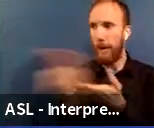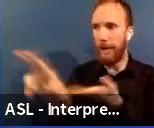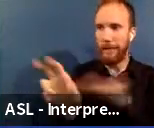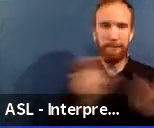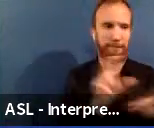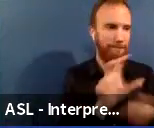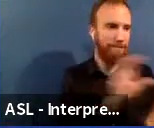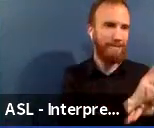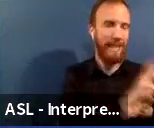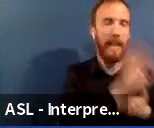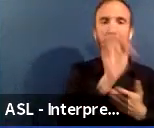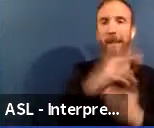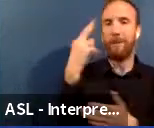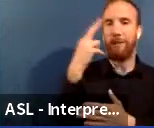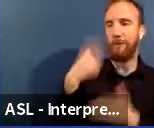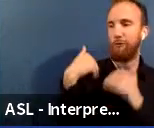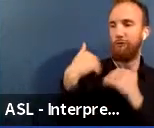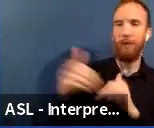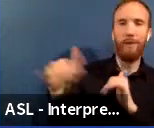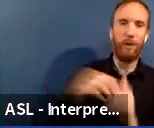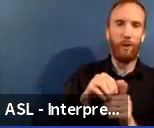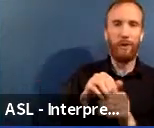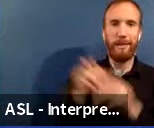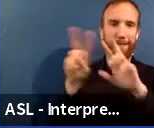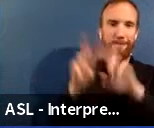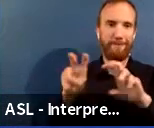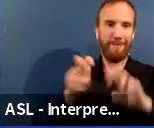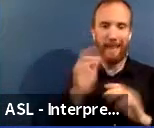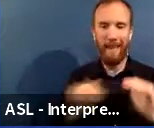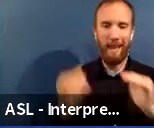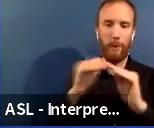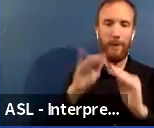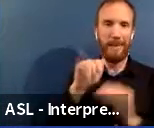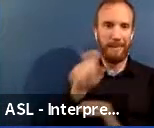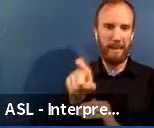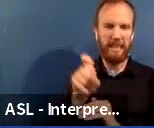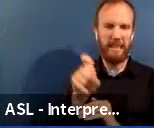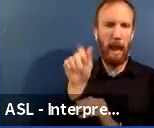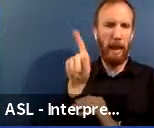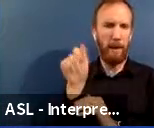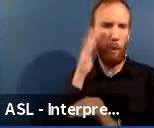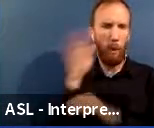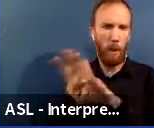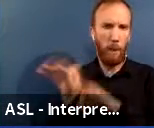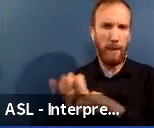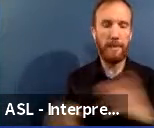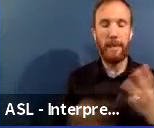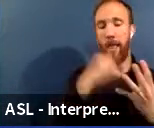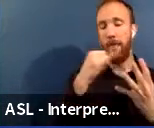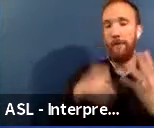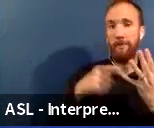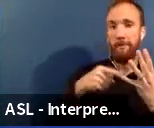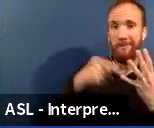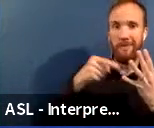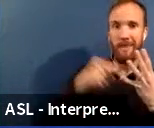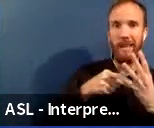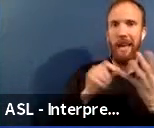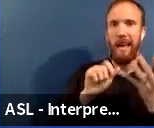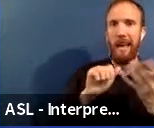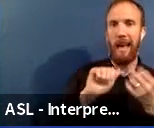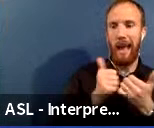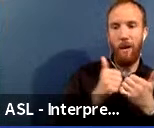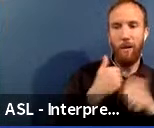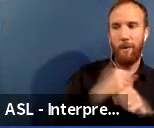equity indexing that Ada is going to talk about. And then last, how do we make sure that the processes, the policies and the systems benefit all.